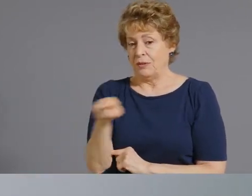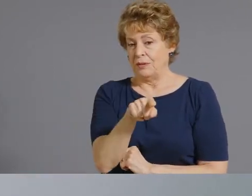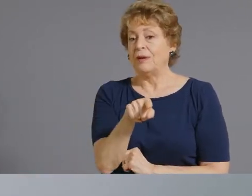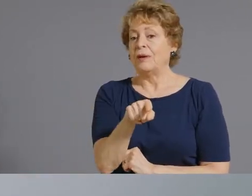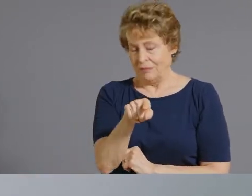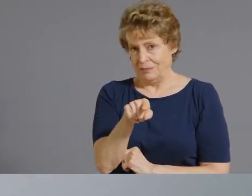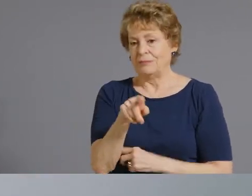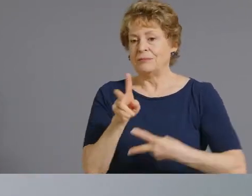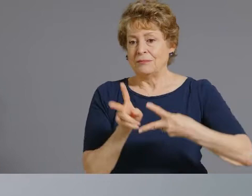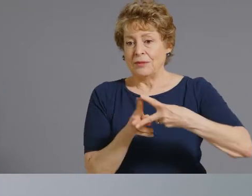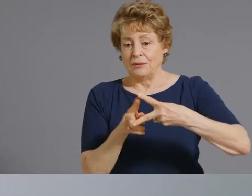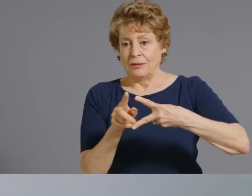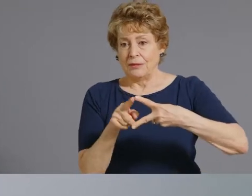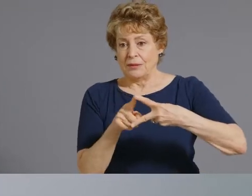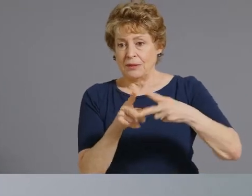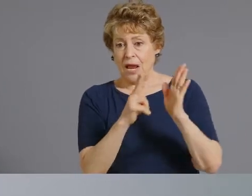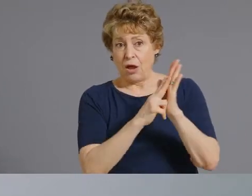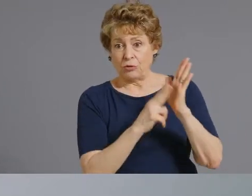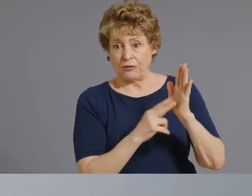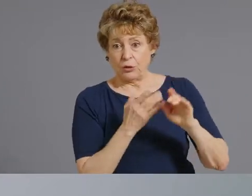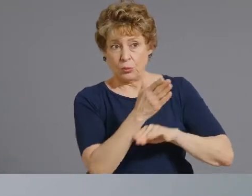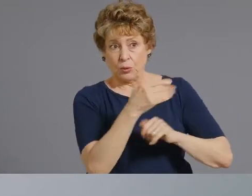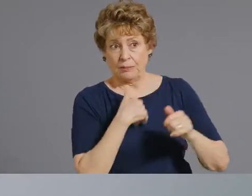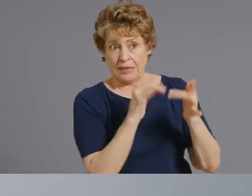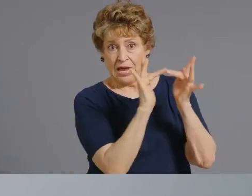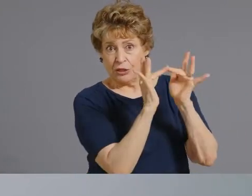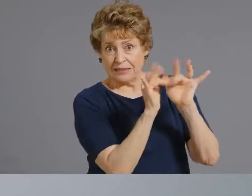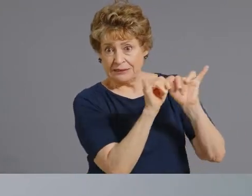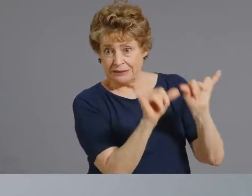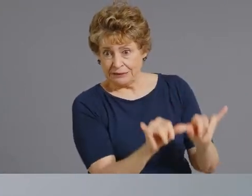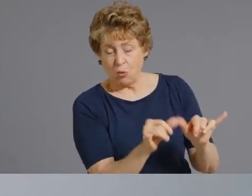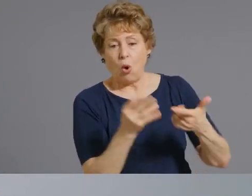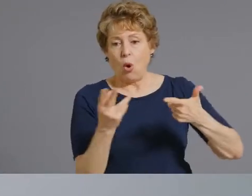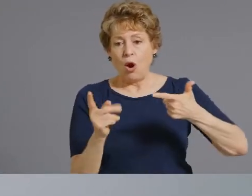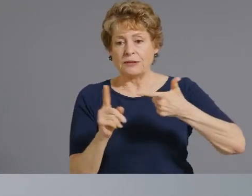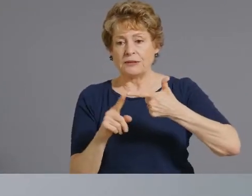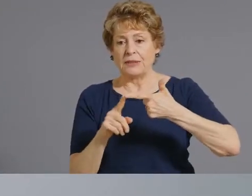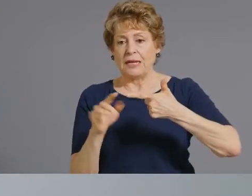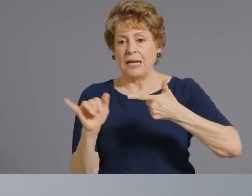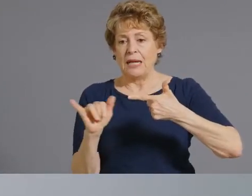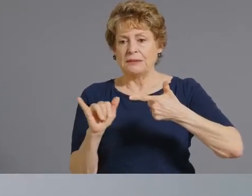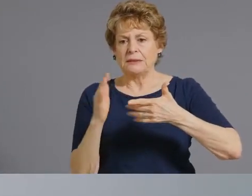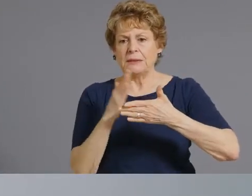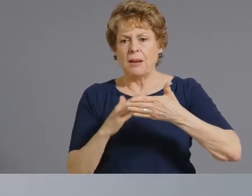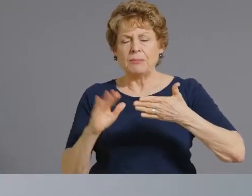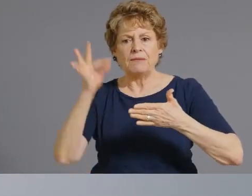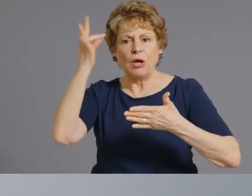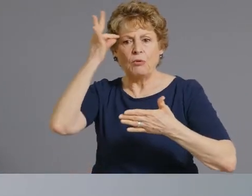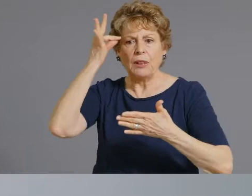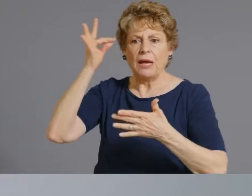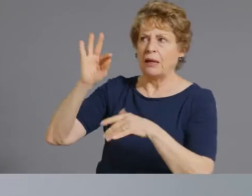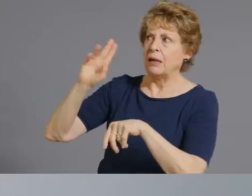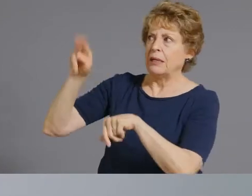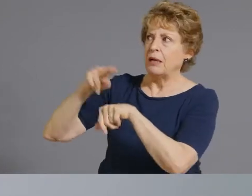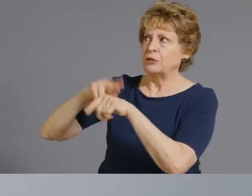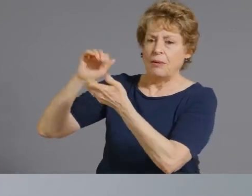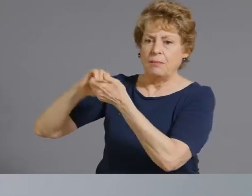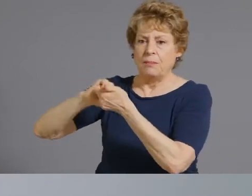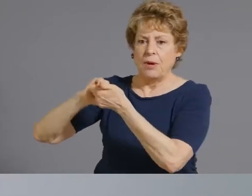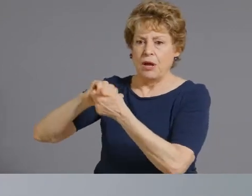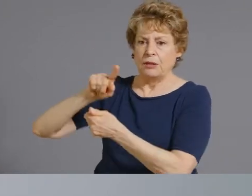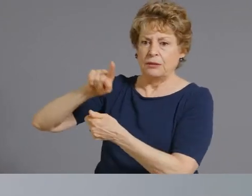or they've been federally onboarded if they're if it's like a cvs or a walgreens so we know that 1600 providers they have to be